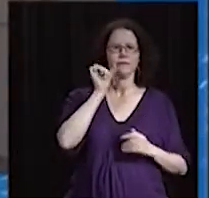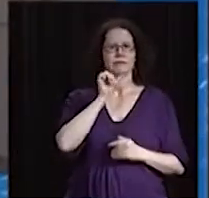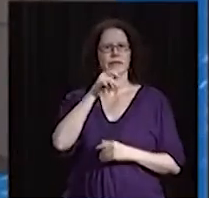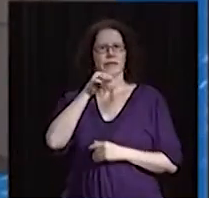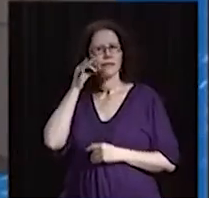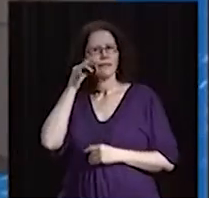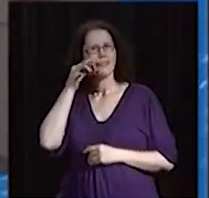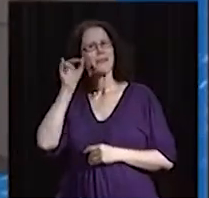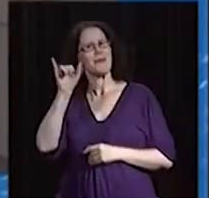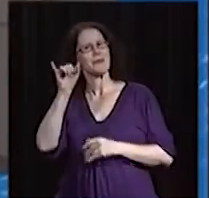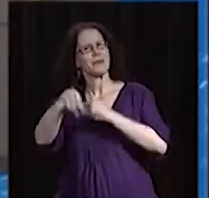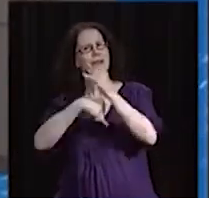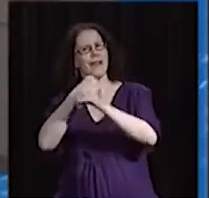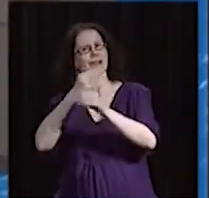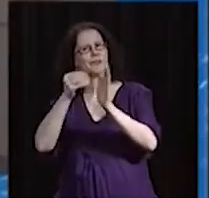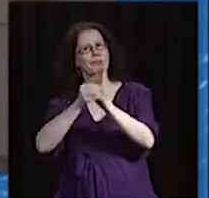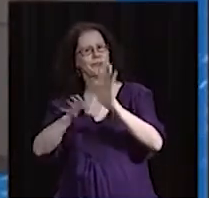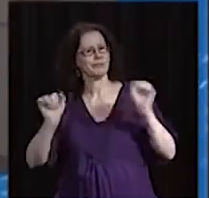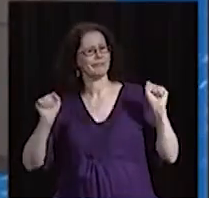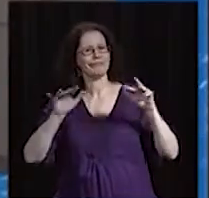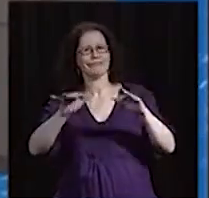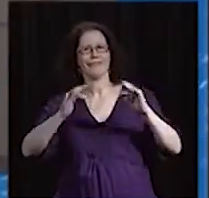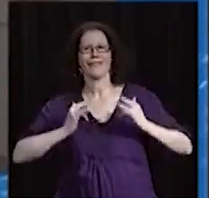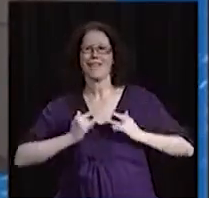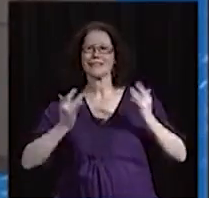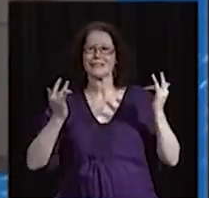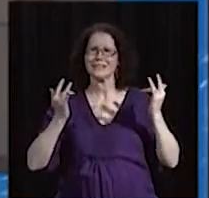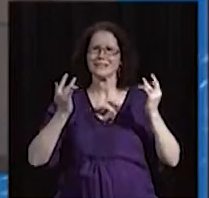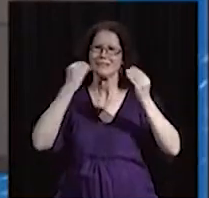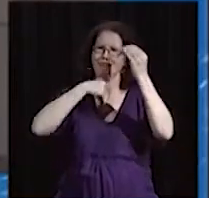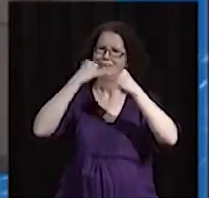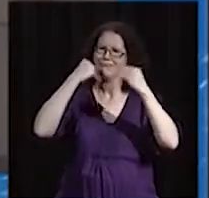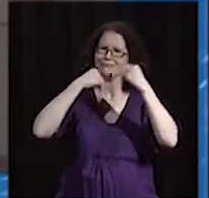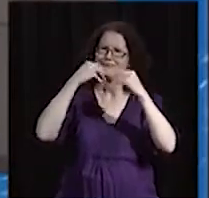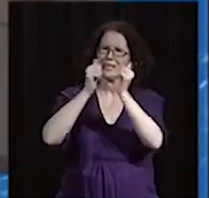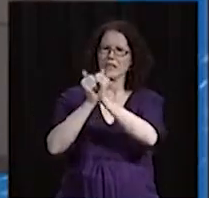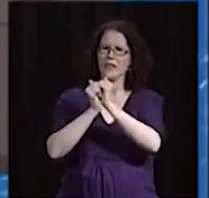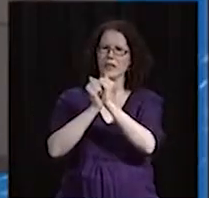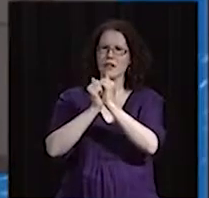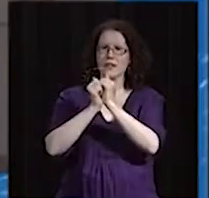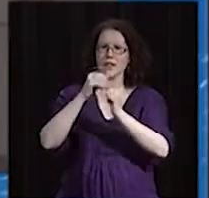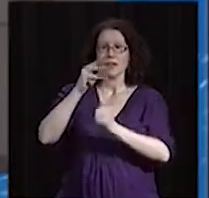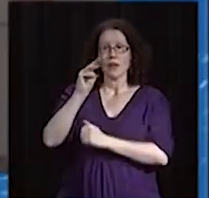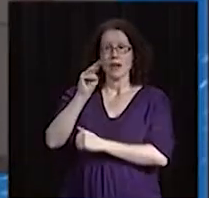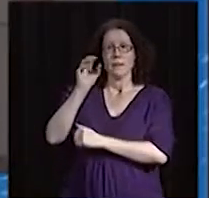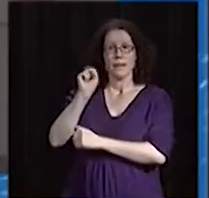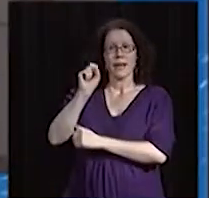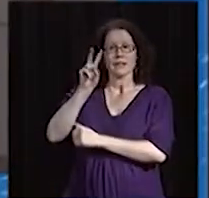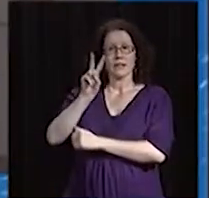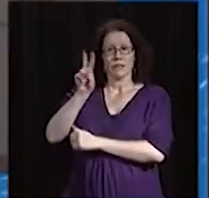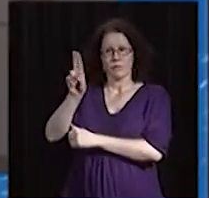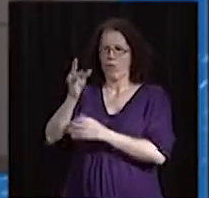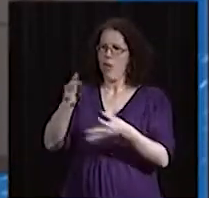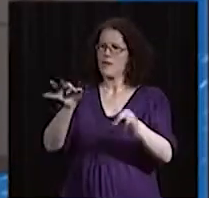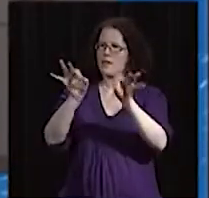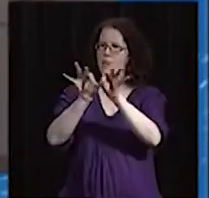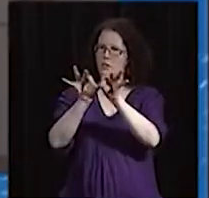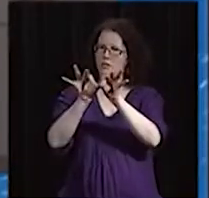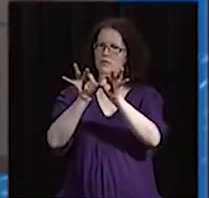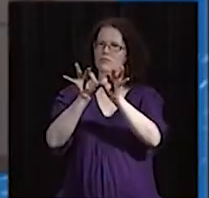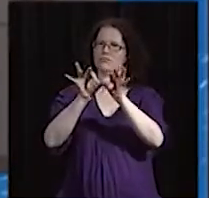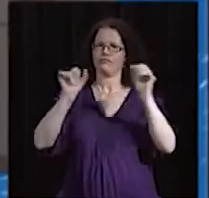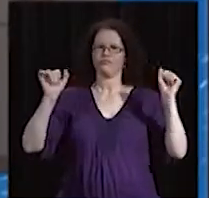students. And it's that sense that, you know, that community sense, especially here at the Mount, that we can come together and learn these different